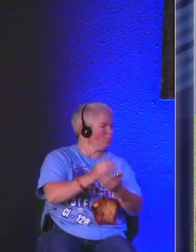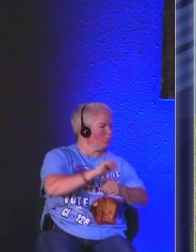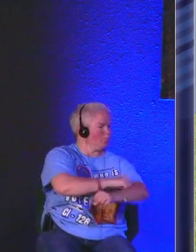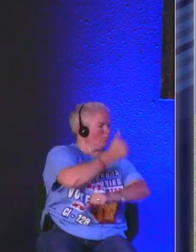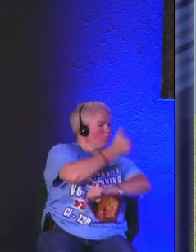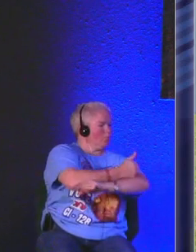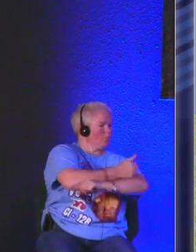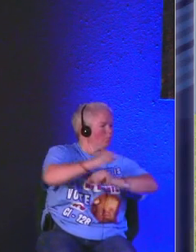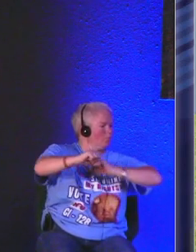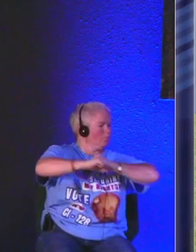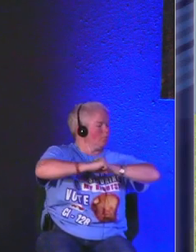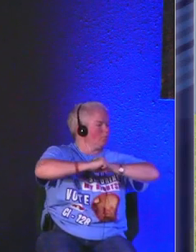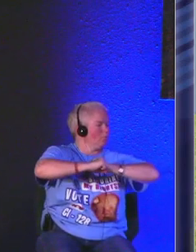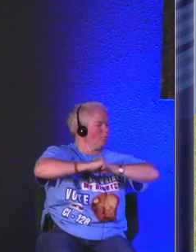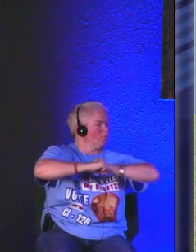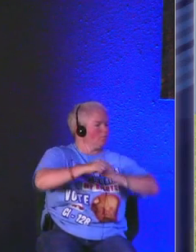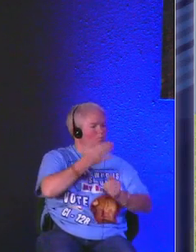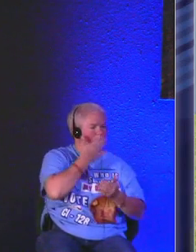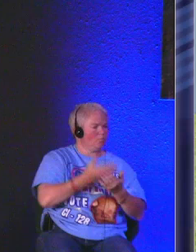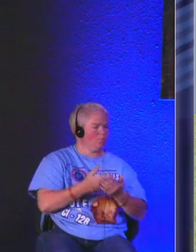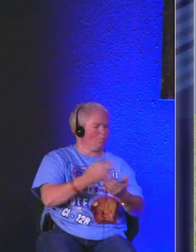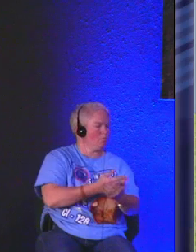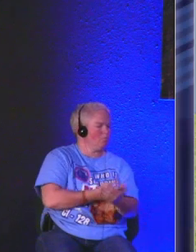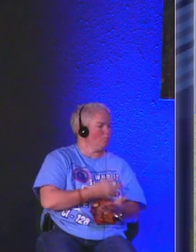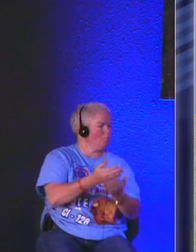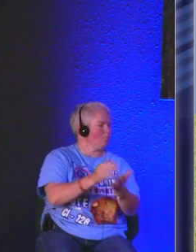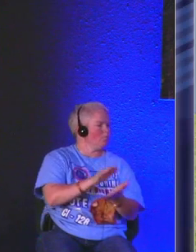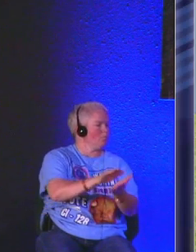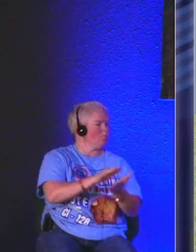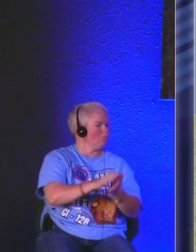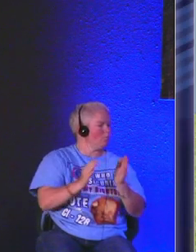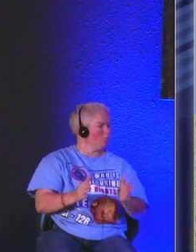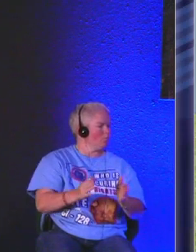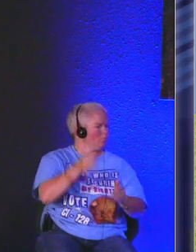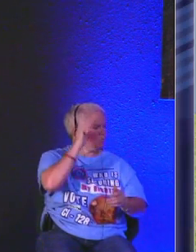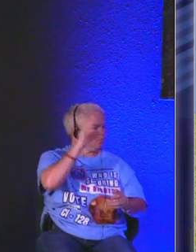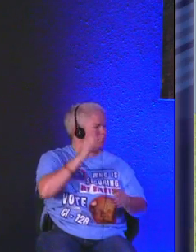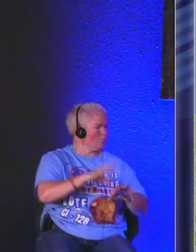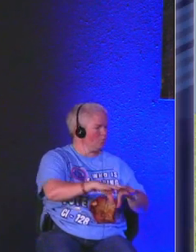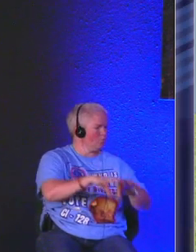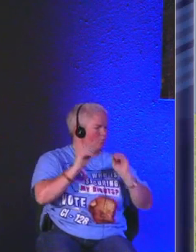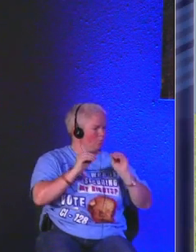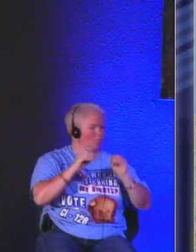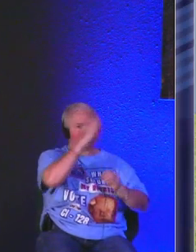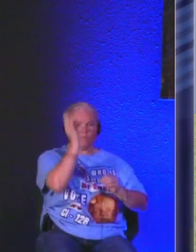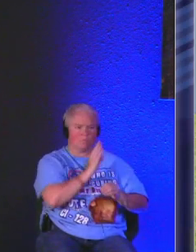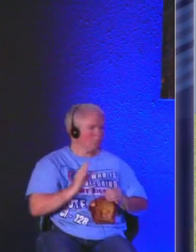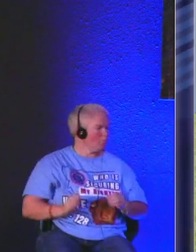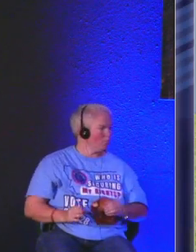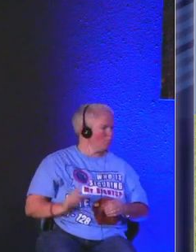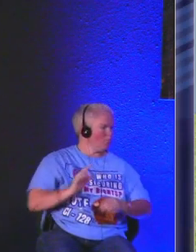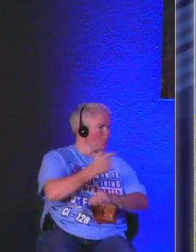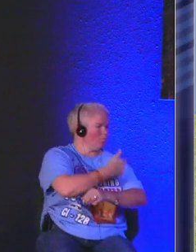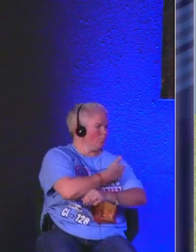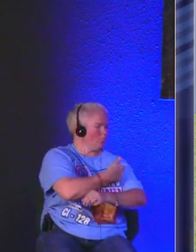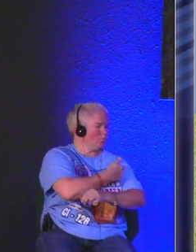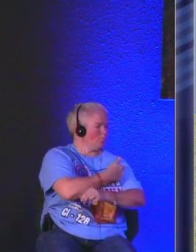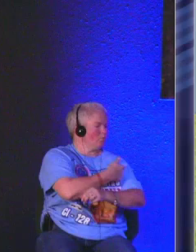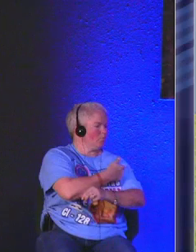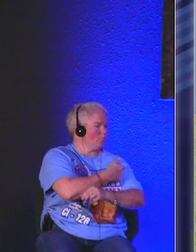provider and our protector and the good shepherd will never leave us or forsake us